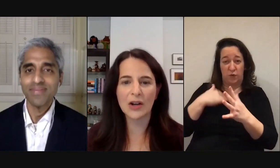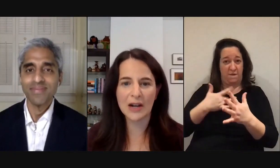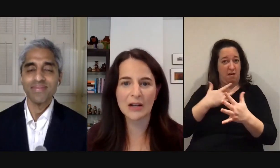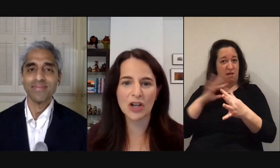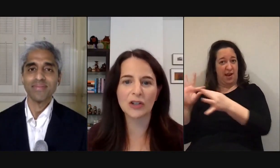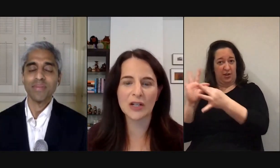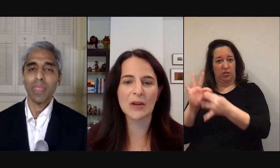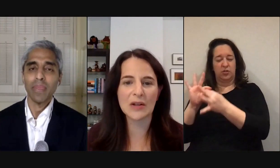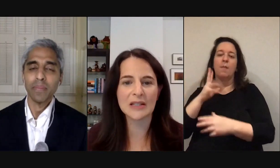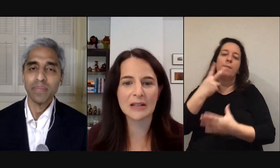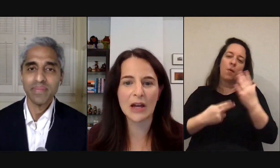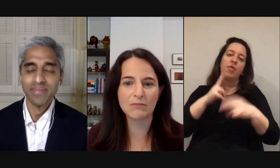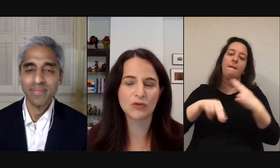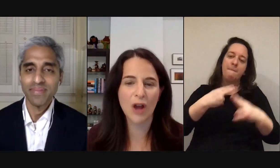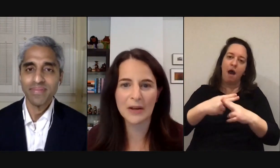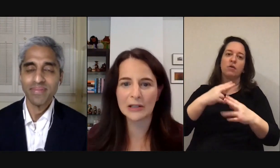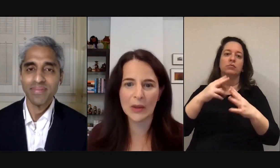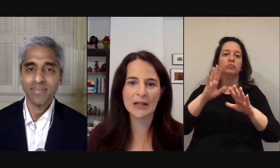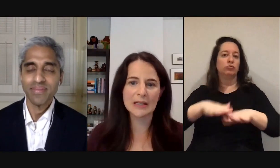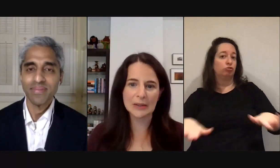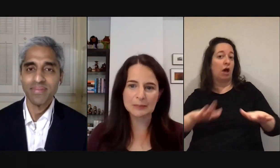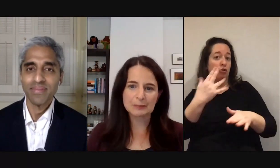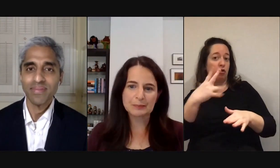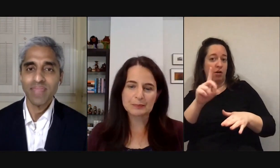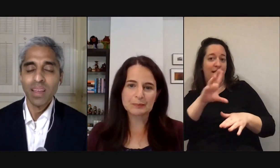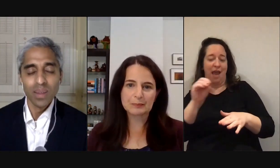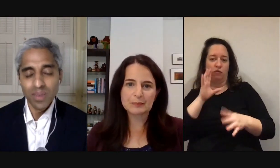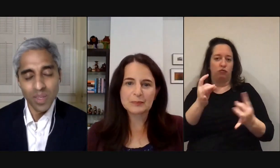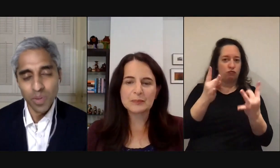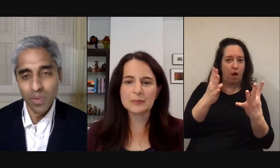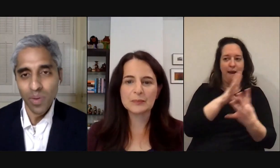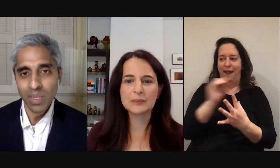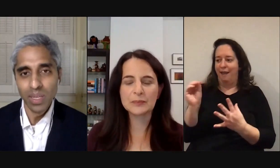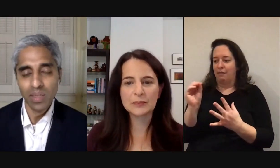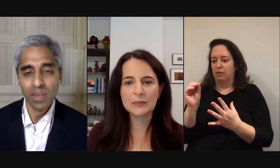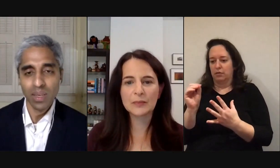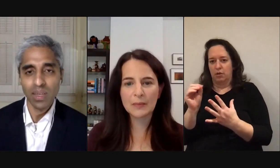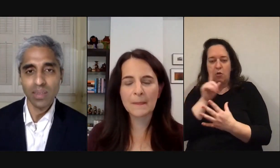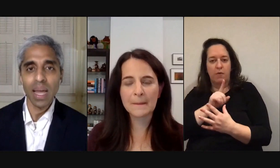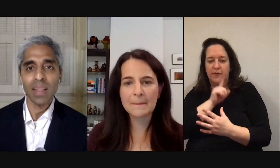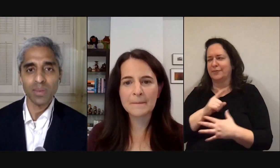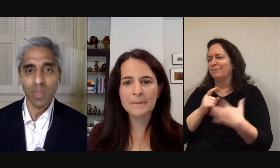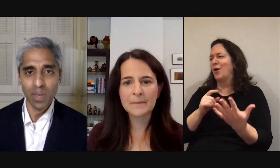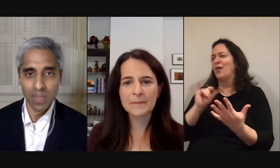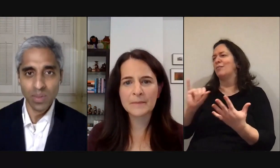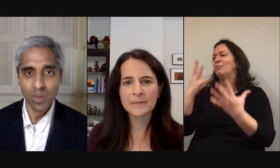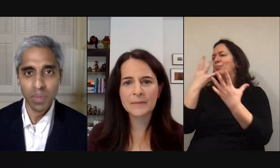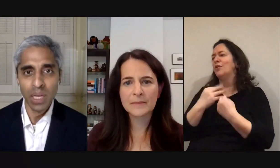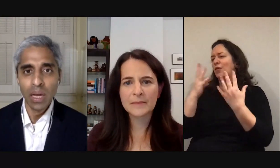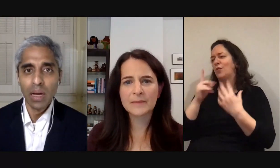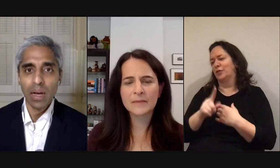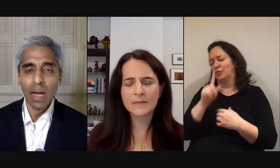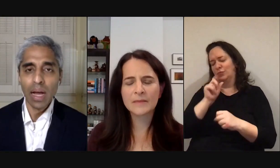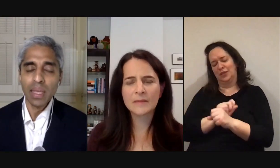childhood and childhood experiences and trauma and loneliness this is such a beautiful question and as a as a dad this really resonates